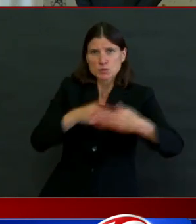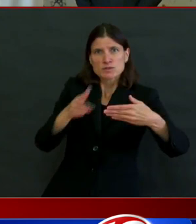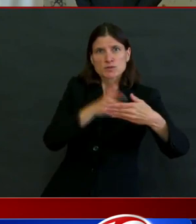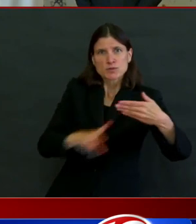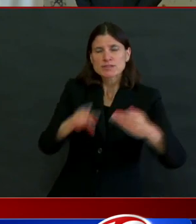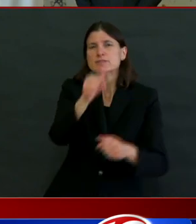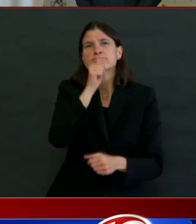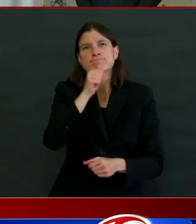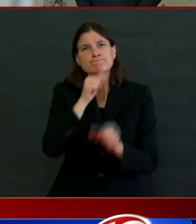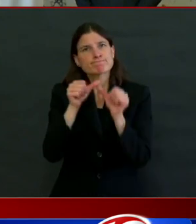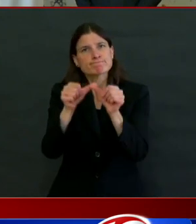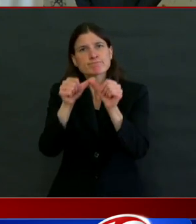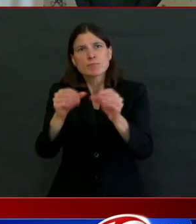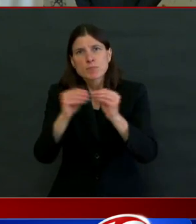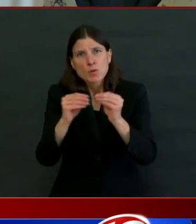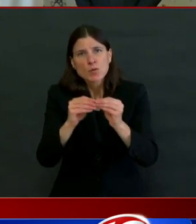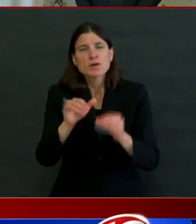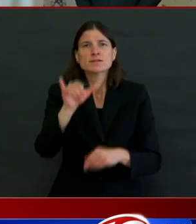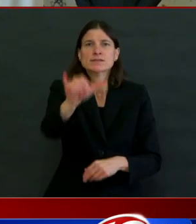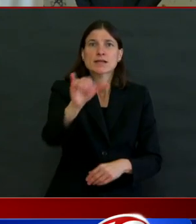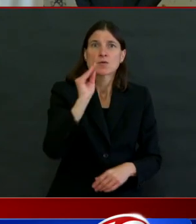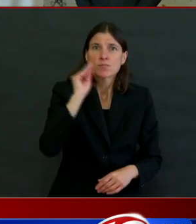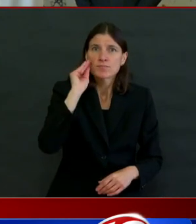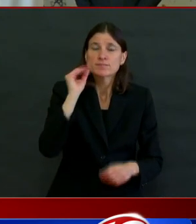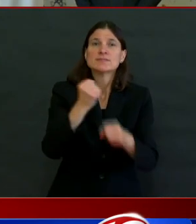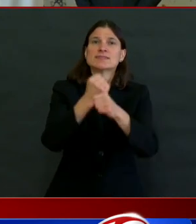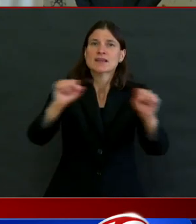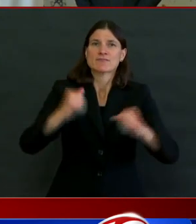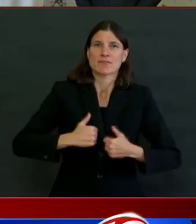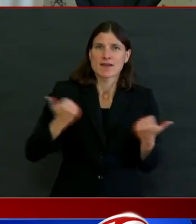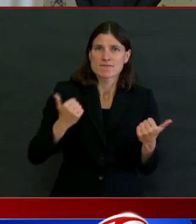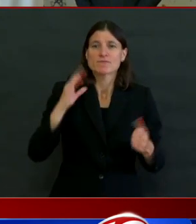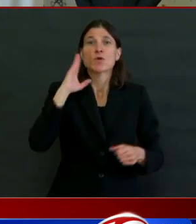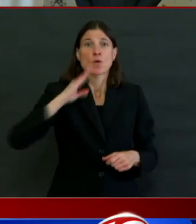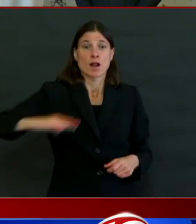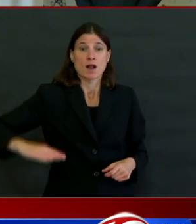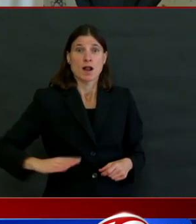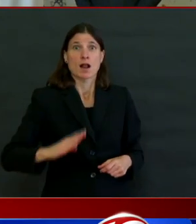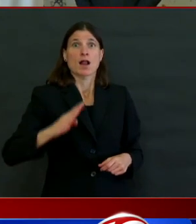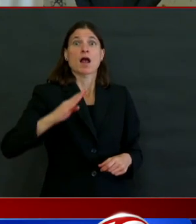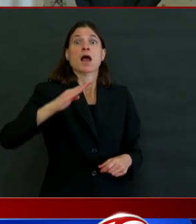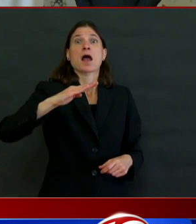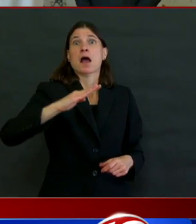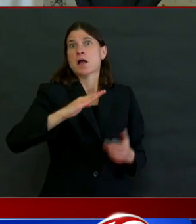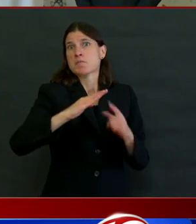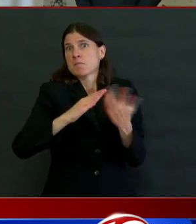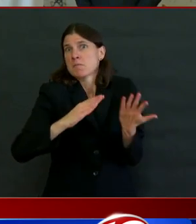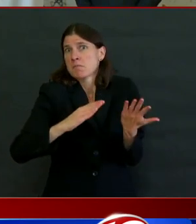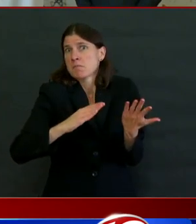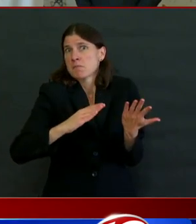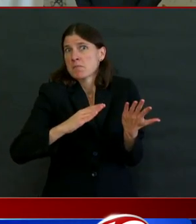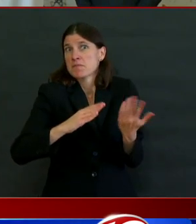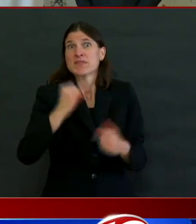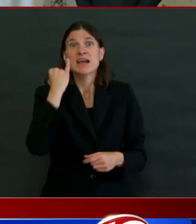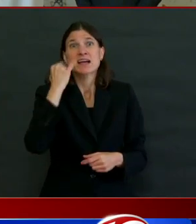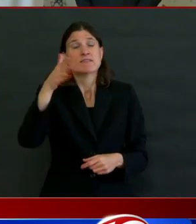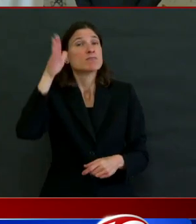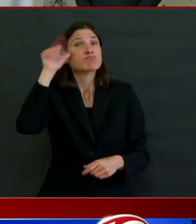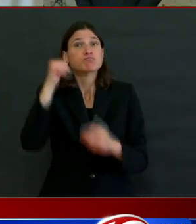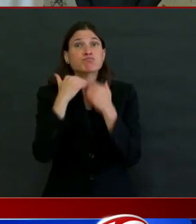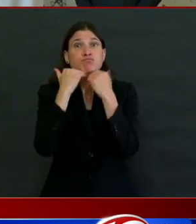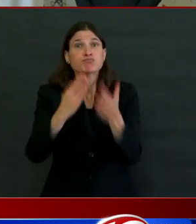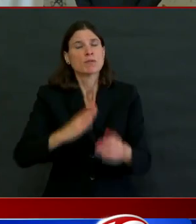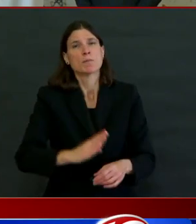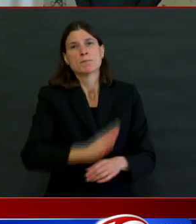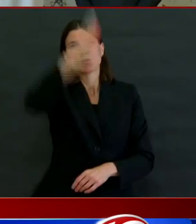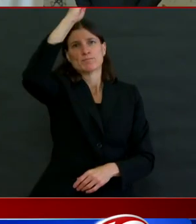The difference between the blue line and the red line was more than 2,000 lives and countless amount